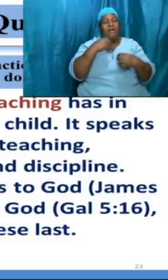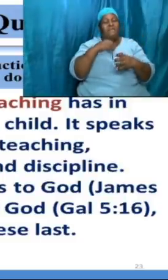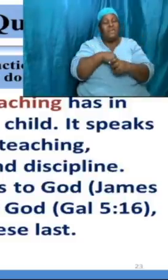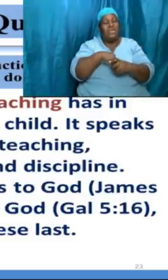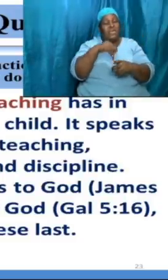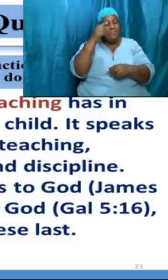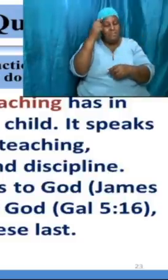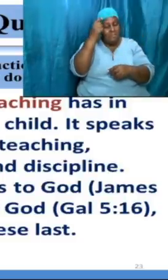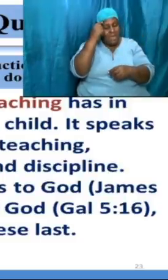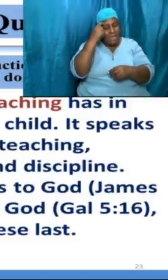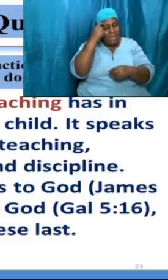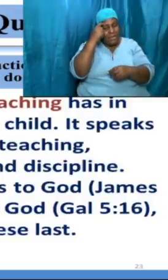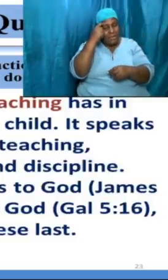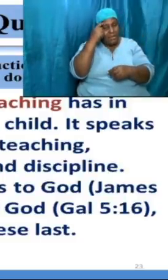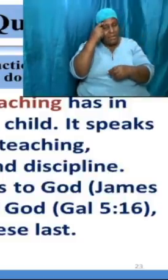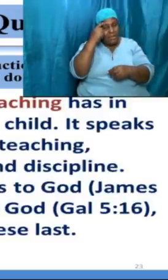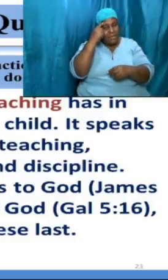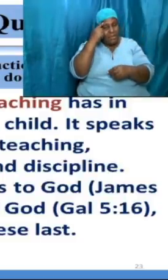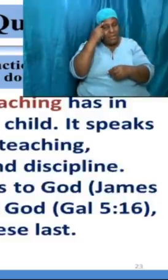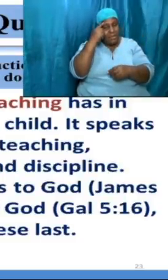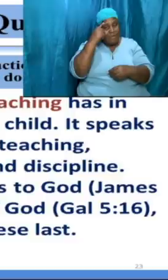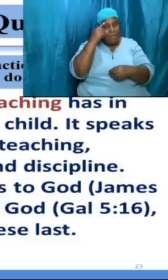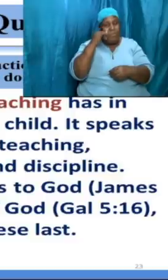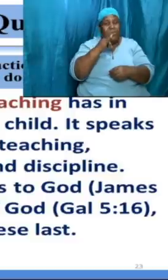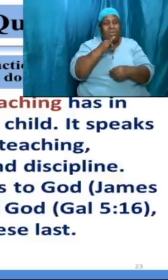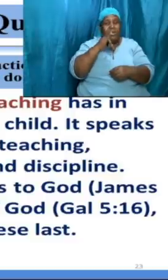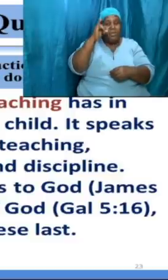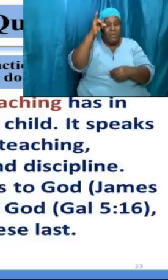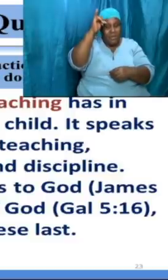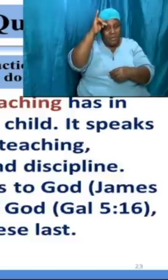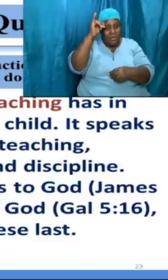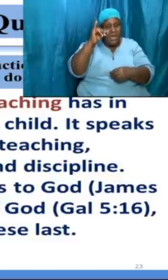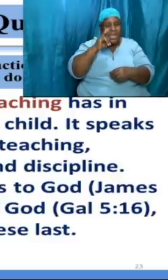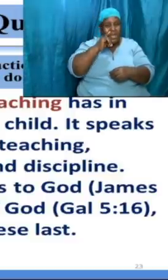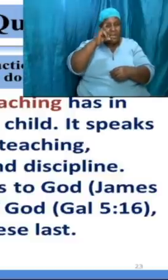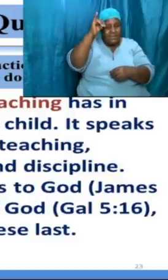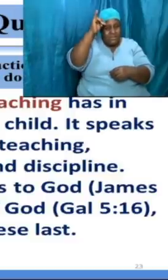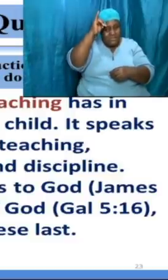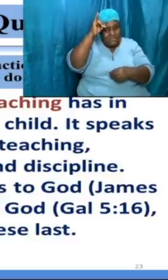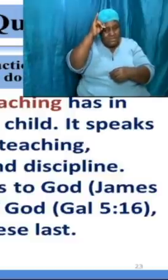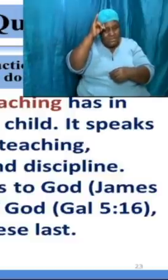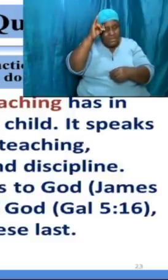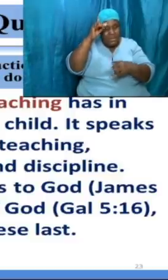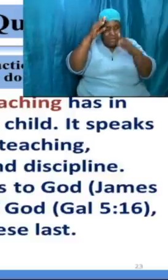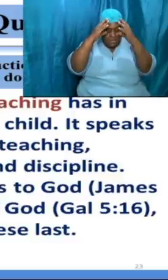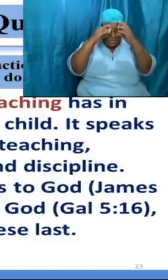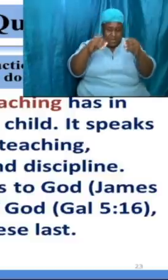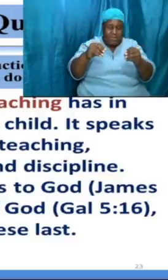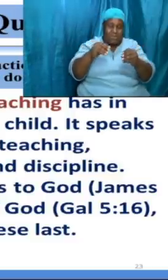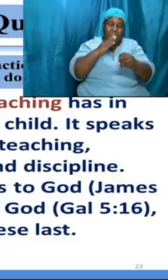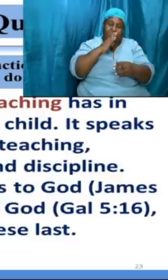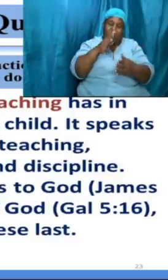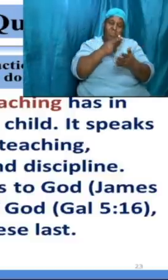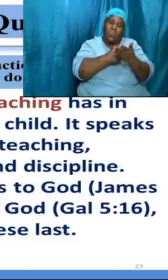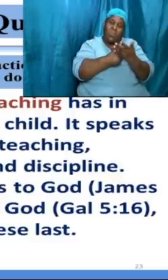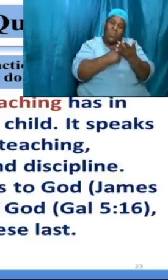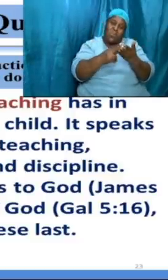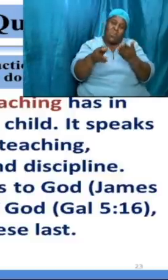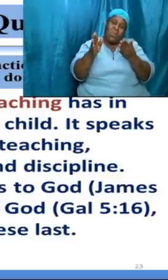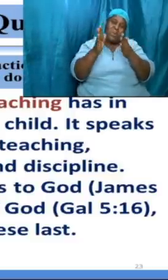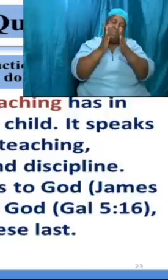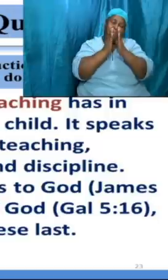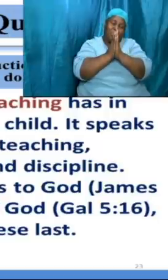teaching us to be holy teaching us to be prayerful prayerful us to get into the word